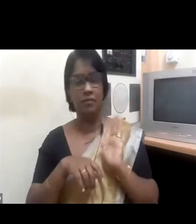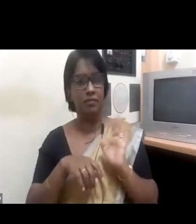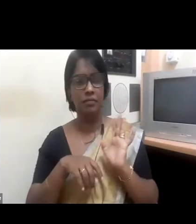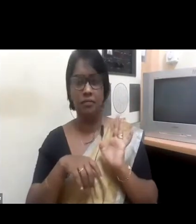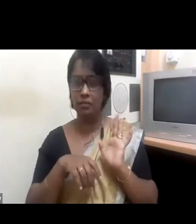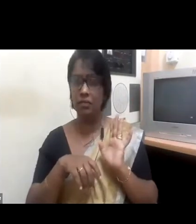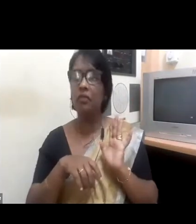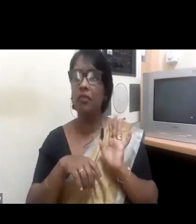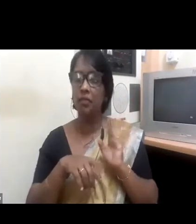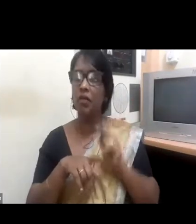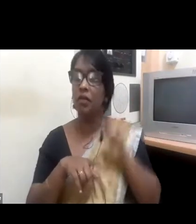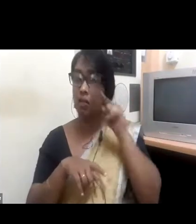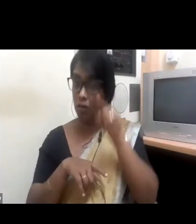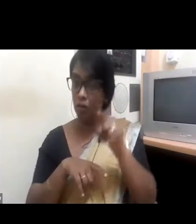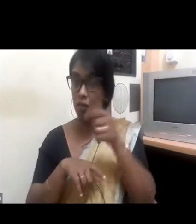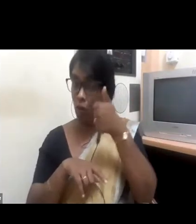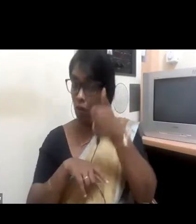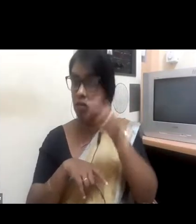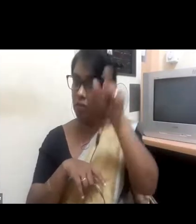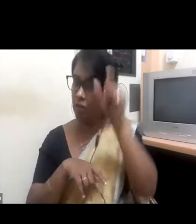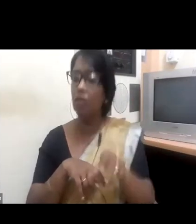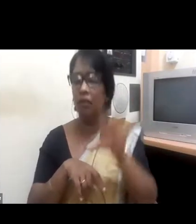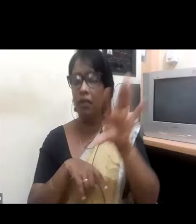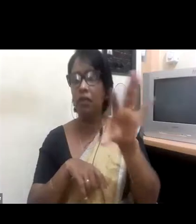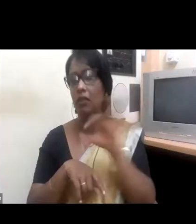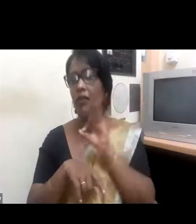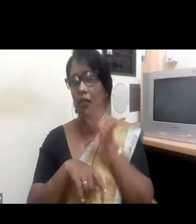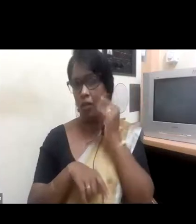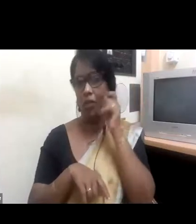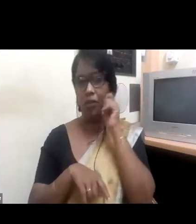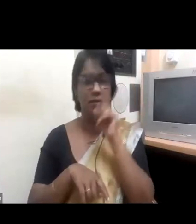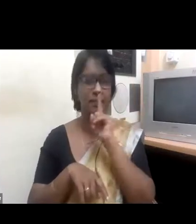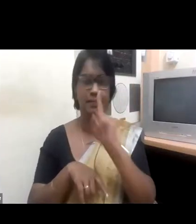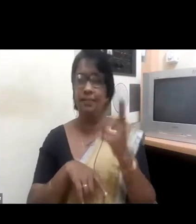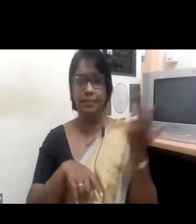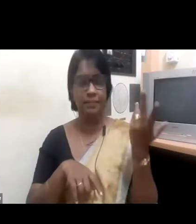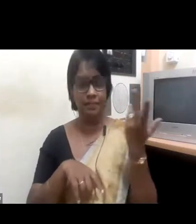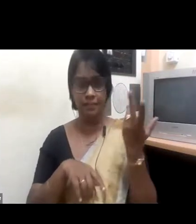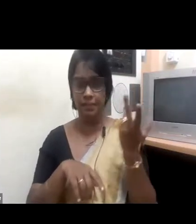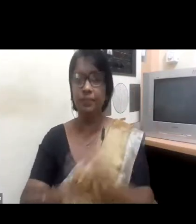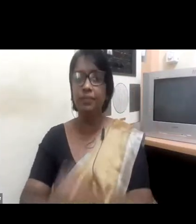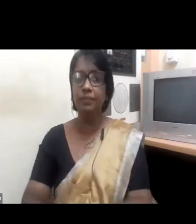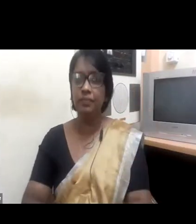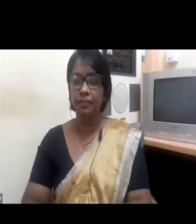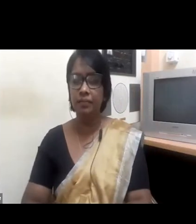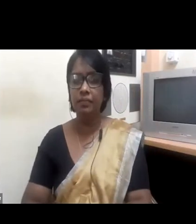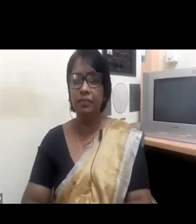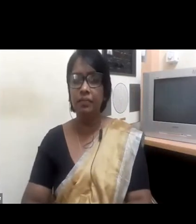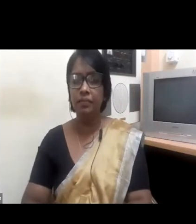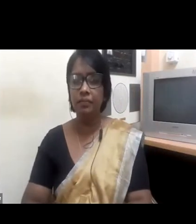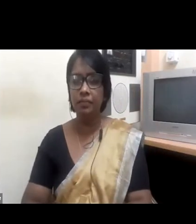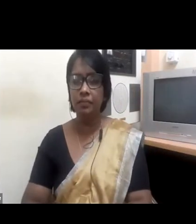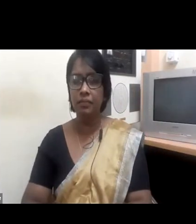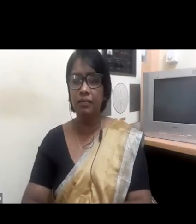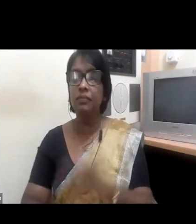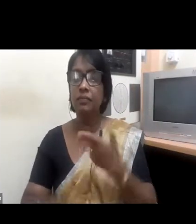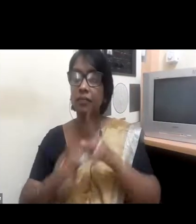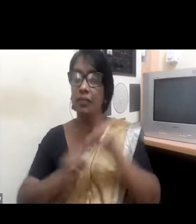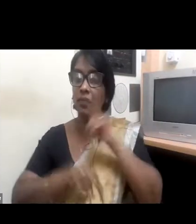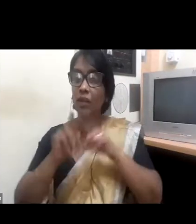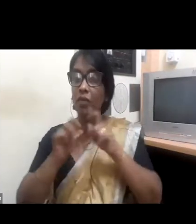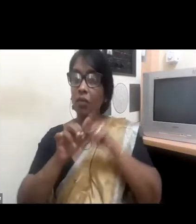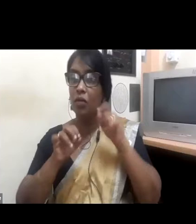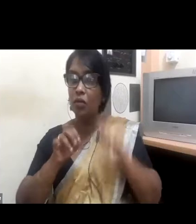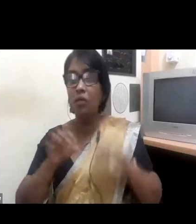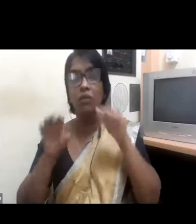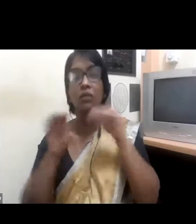And let's hope one day there will be boards in organizations where there are more females and